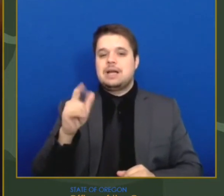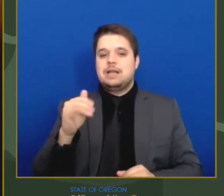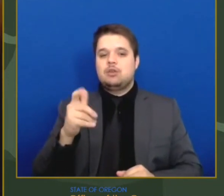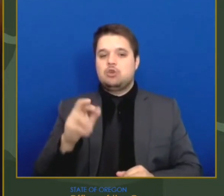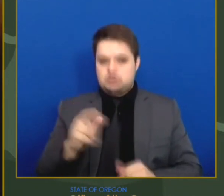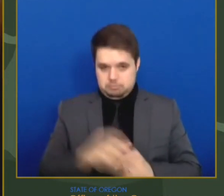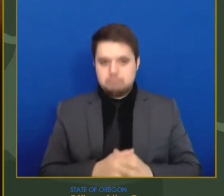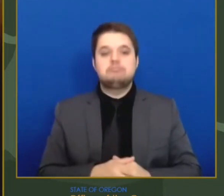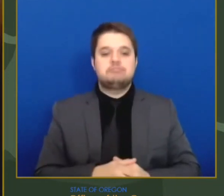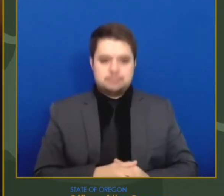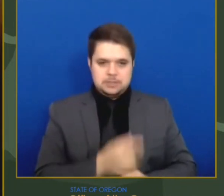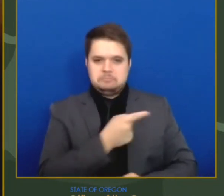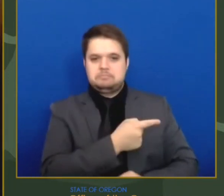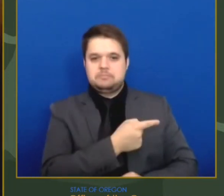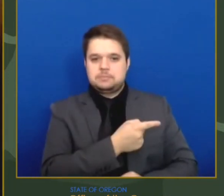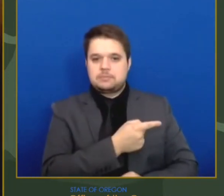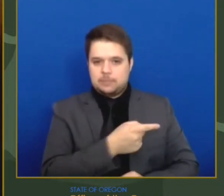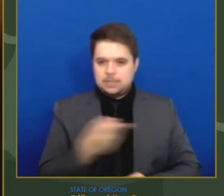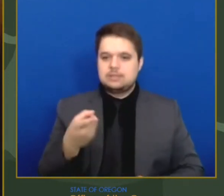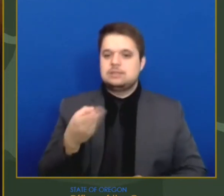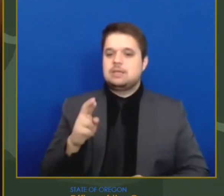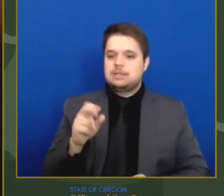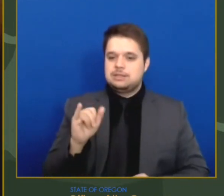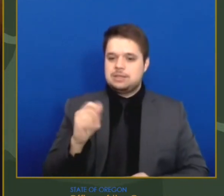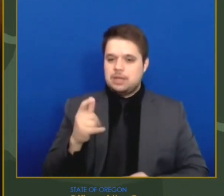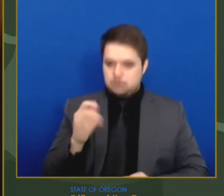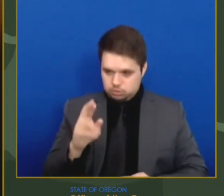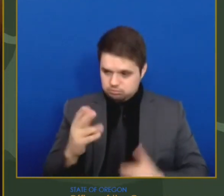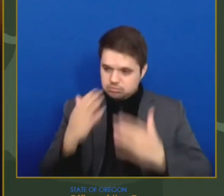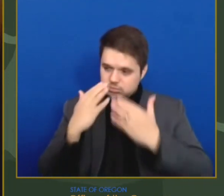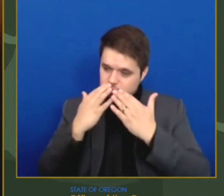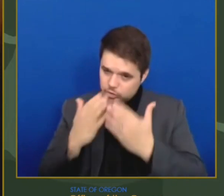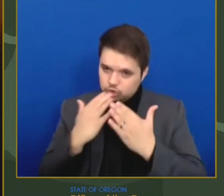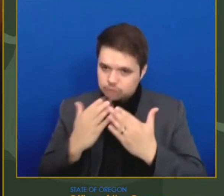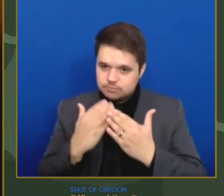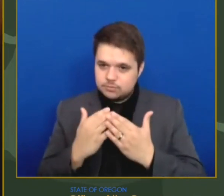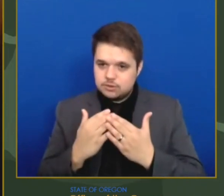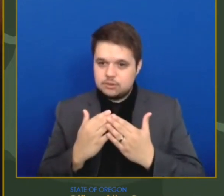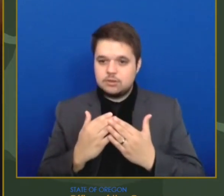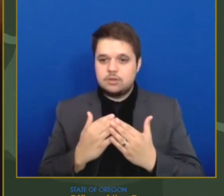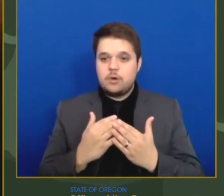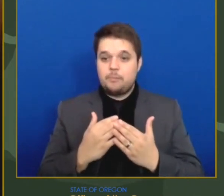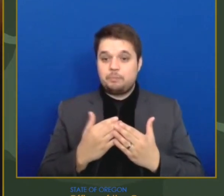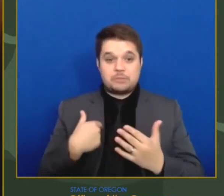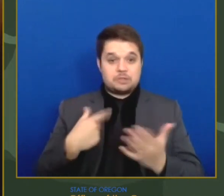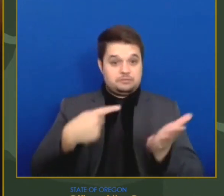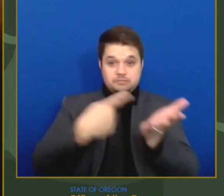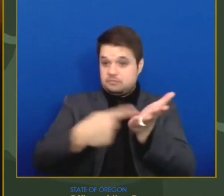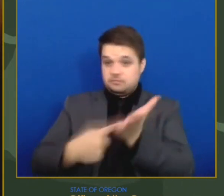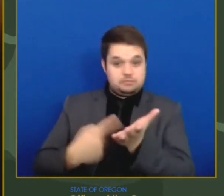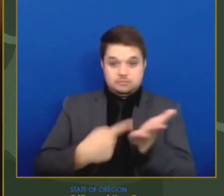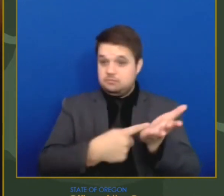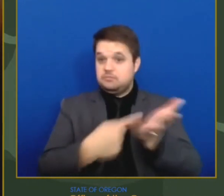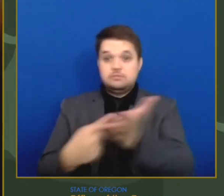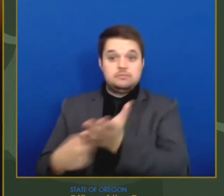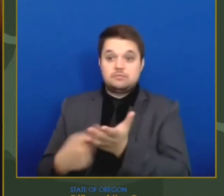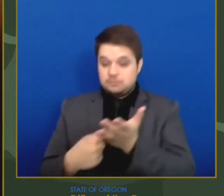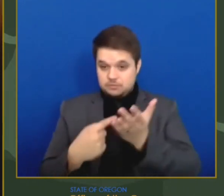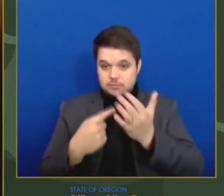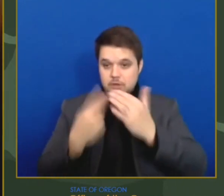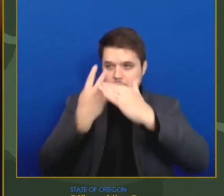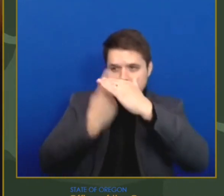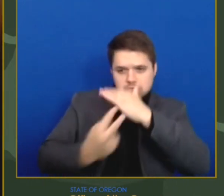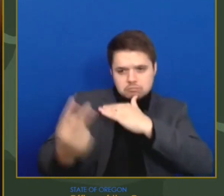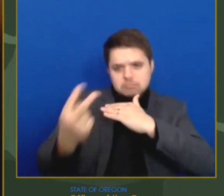Thank you, Director Allen. Before I discuss the most recent COVID-19 forecast, I'd like to briefly summarize the status of the pandemic in